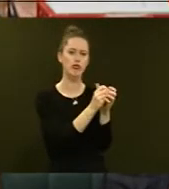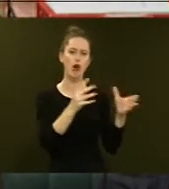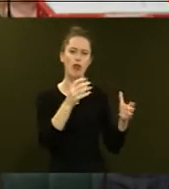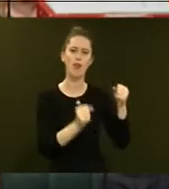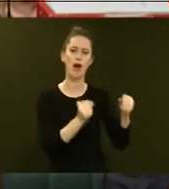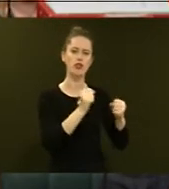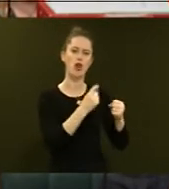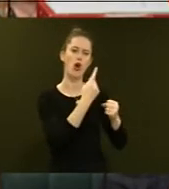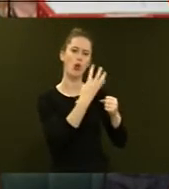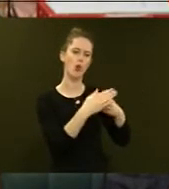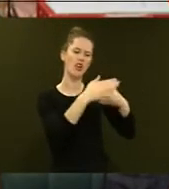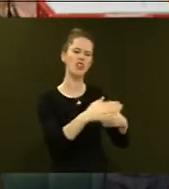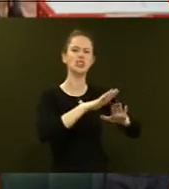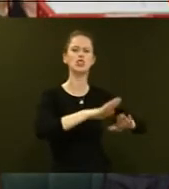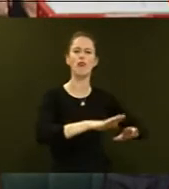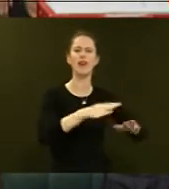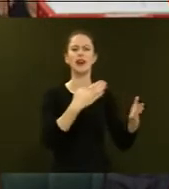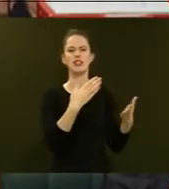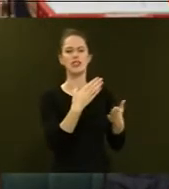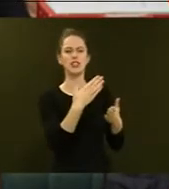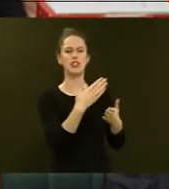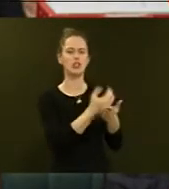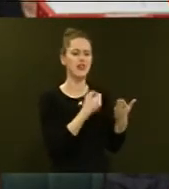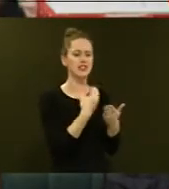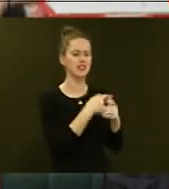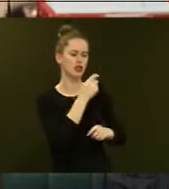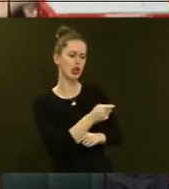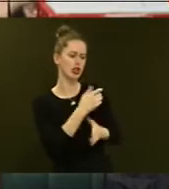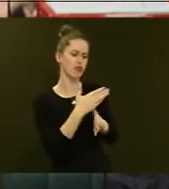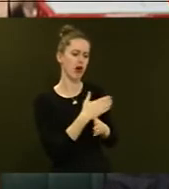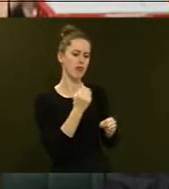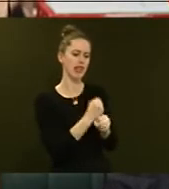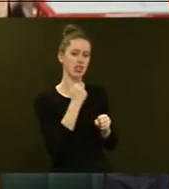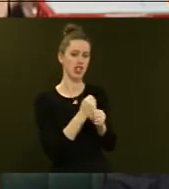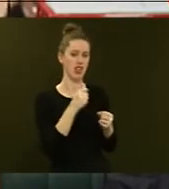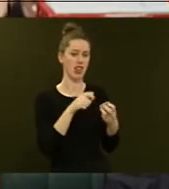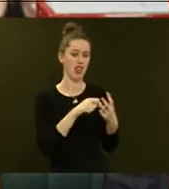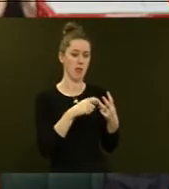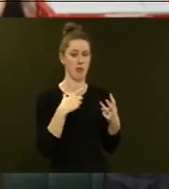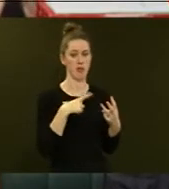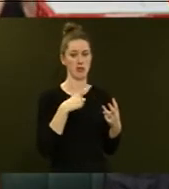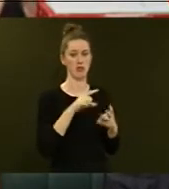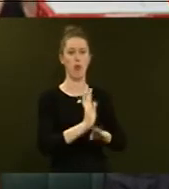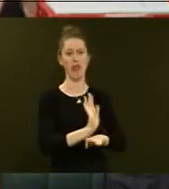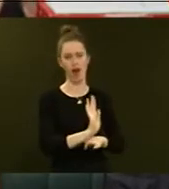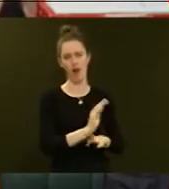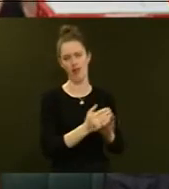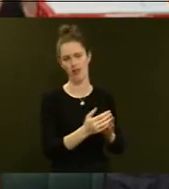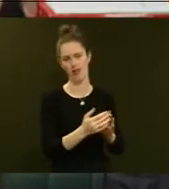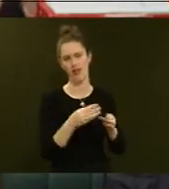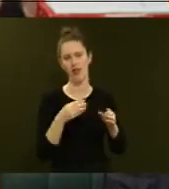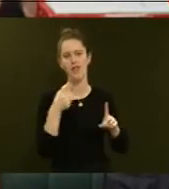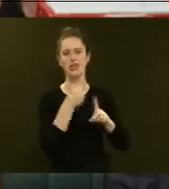had been softer in services, construction and primary production, the latter being due to weather-related events and the effects of